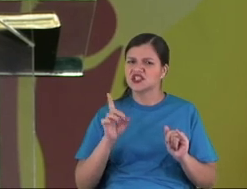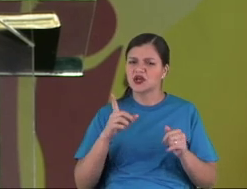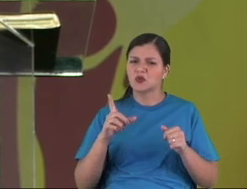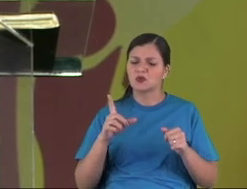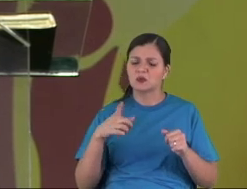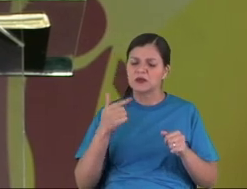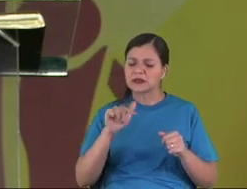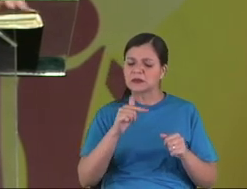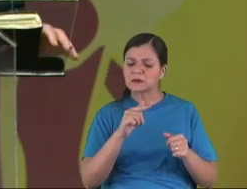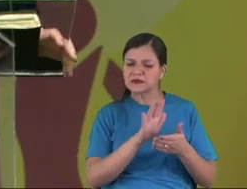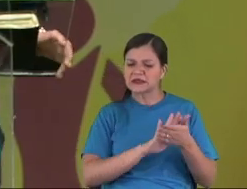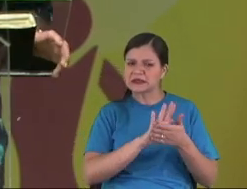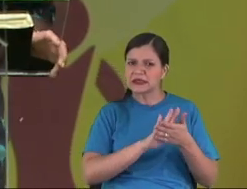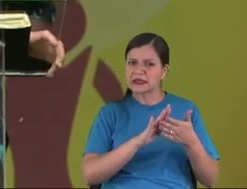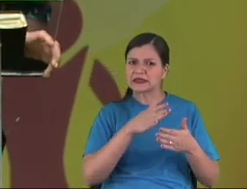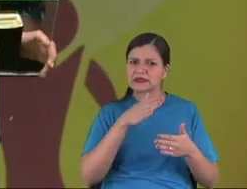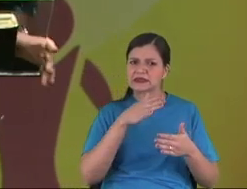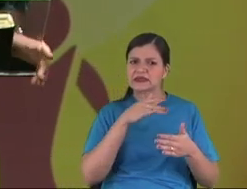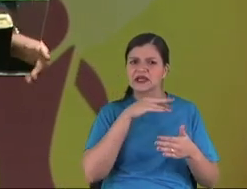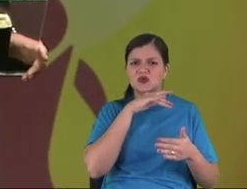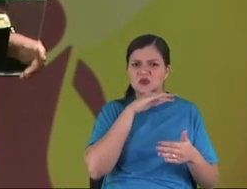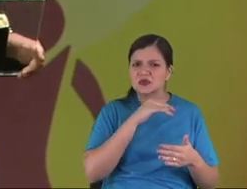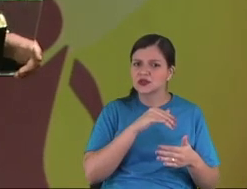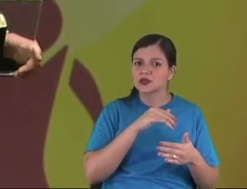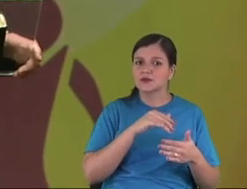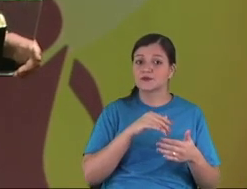situation. At last,